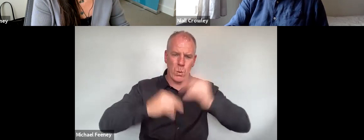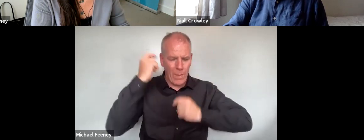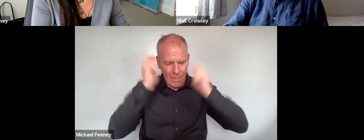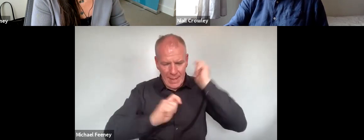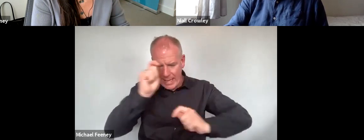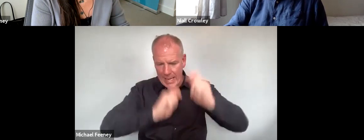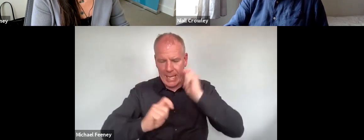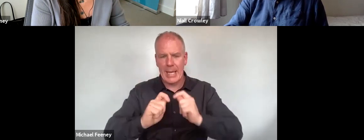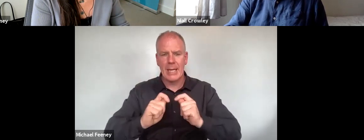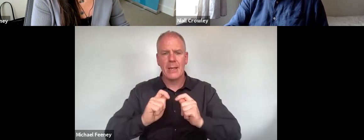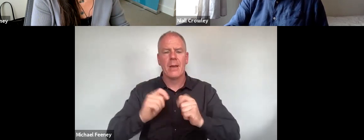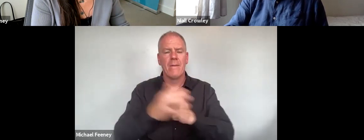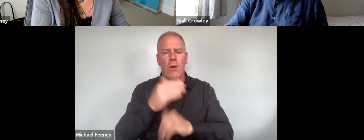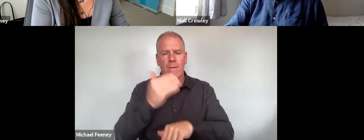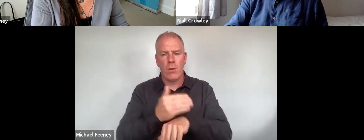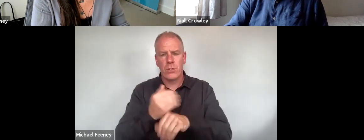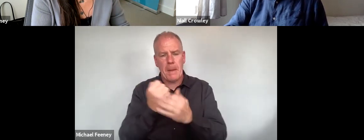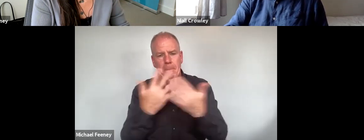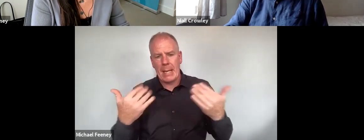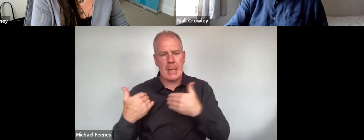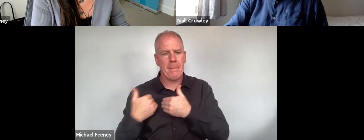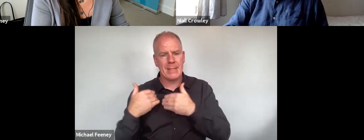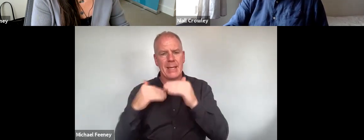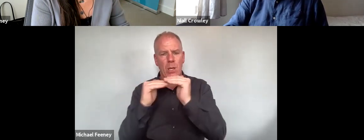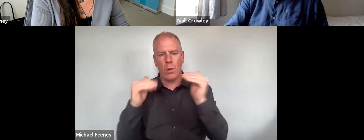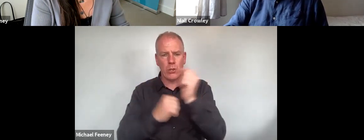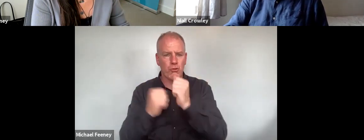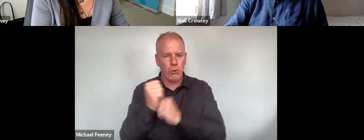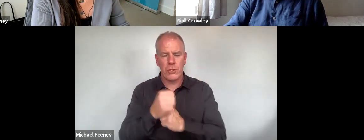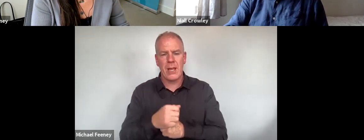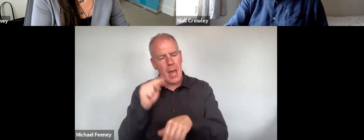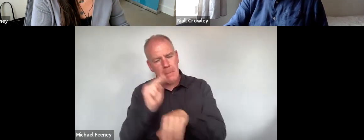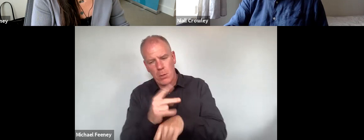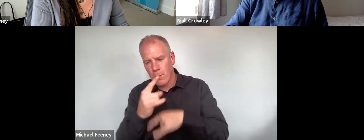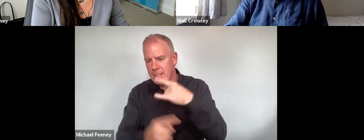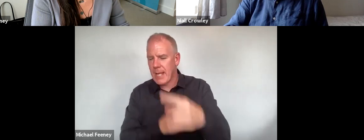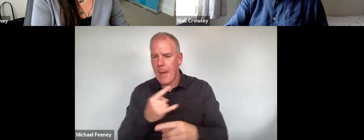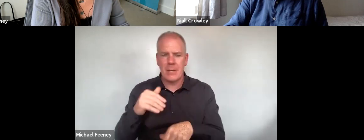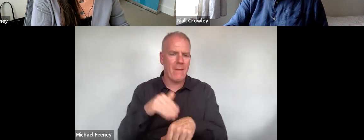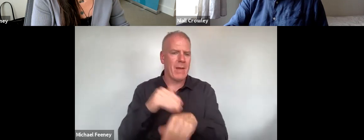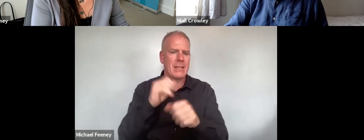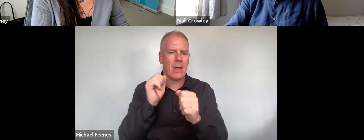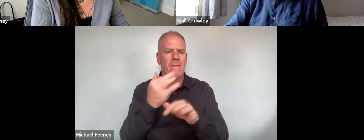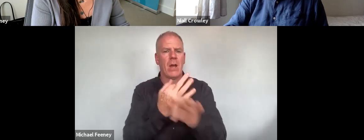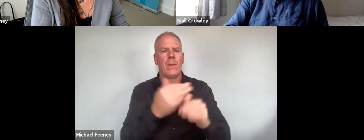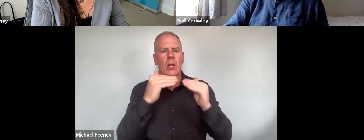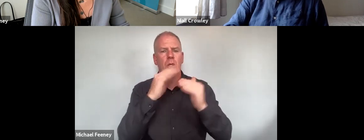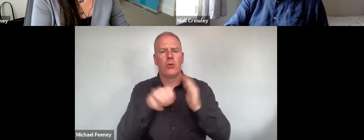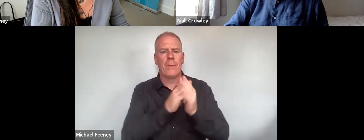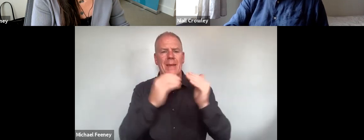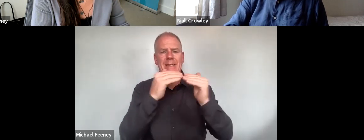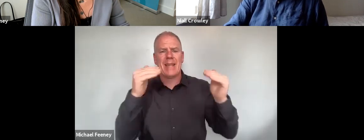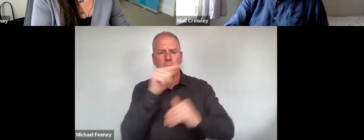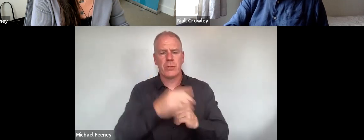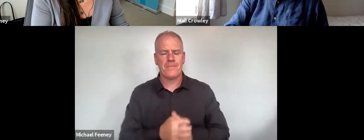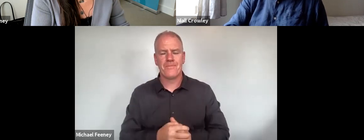design and functioning of this multi-mandate equality architecture and in monitoring its operations and impact against European standards. These